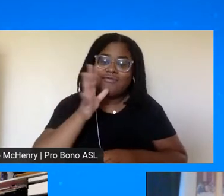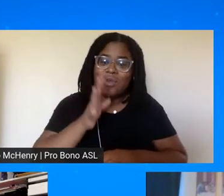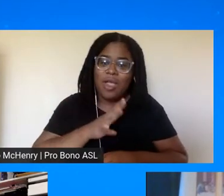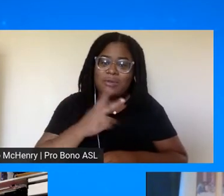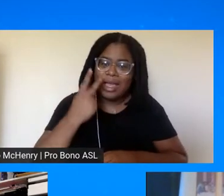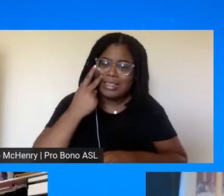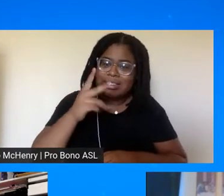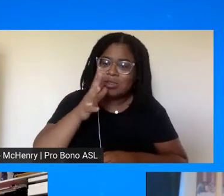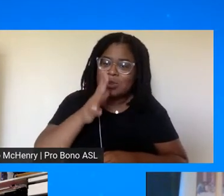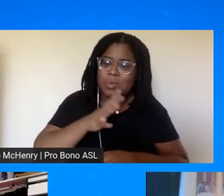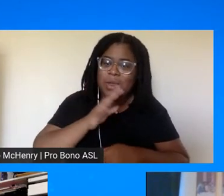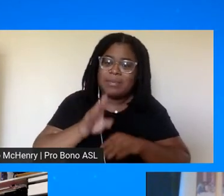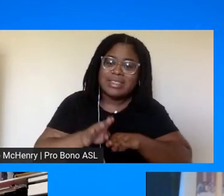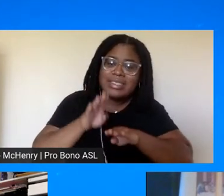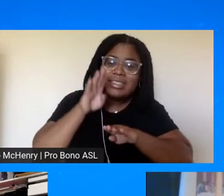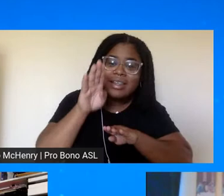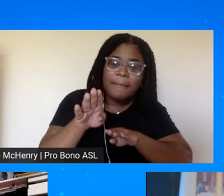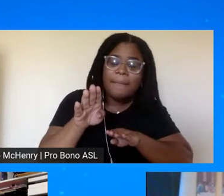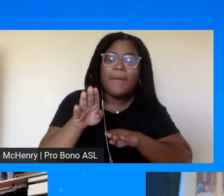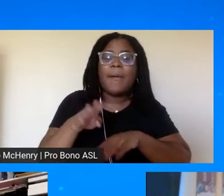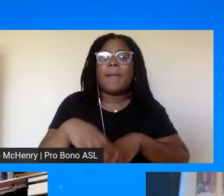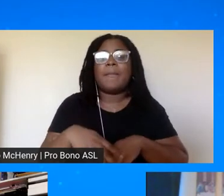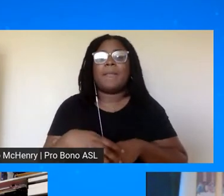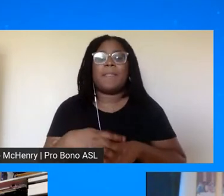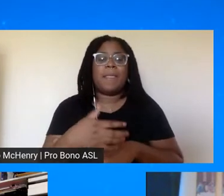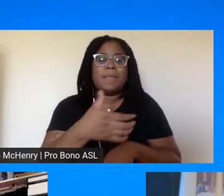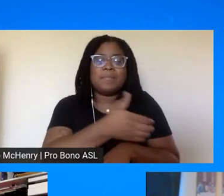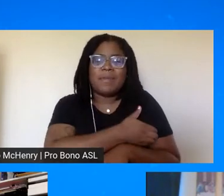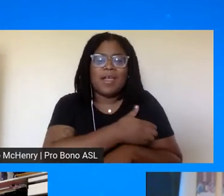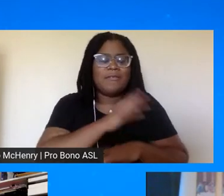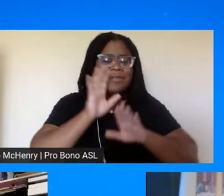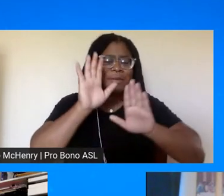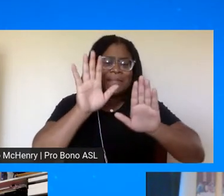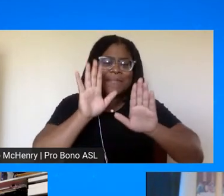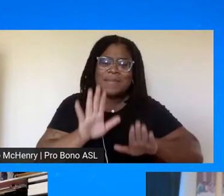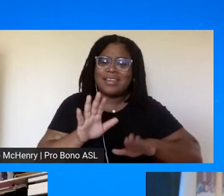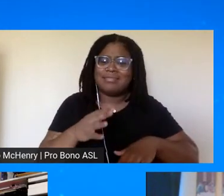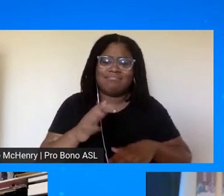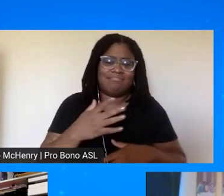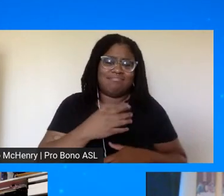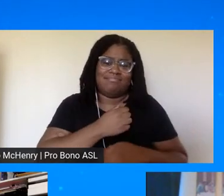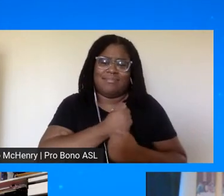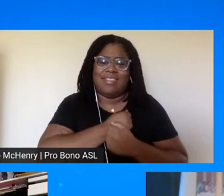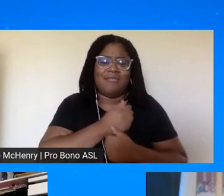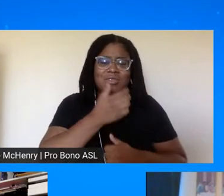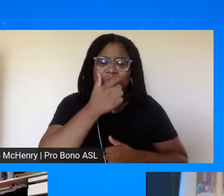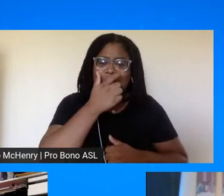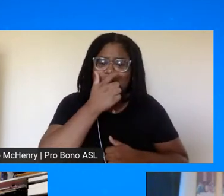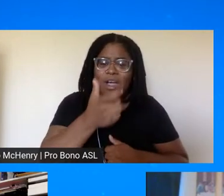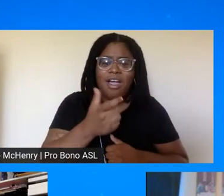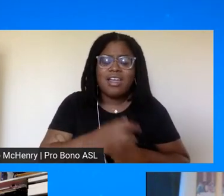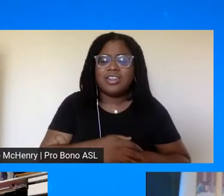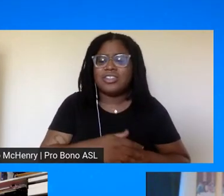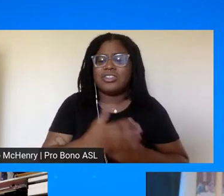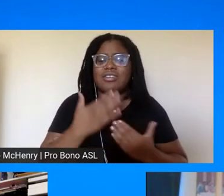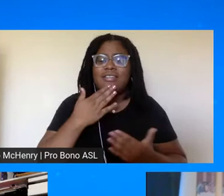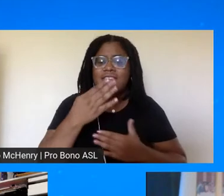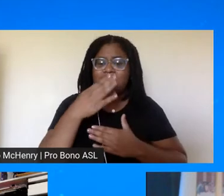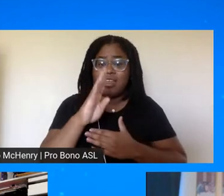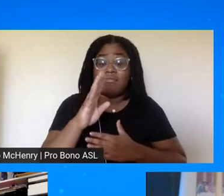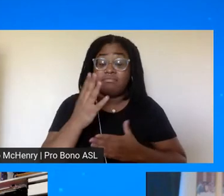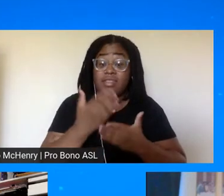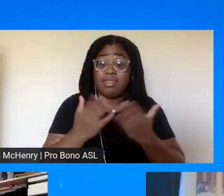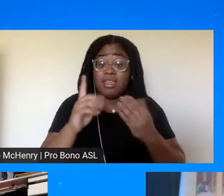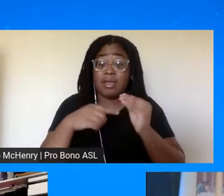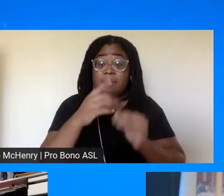ways in every arena and i'm just amazed i i love to watch it and i i thank god for it and the thing about women